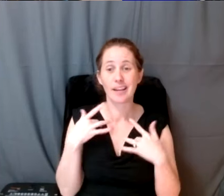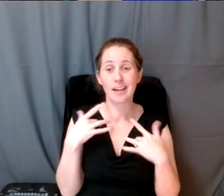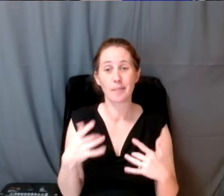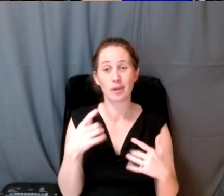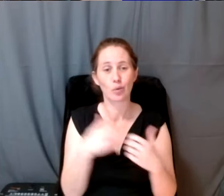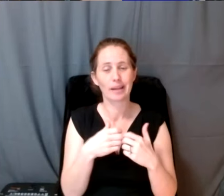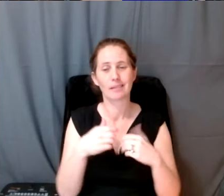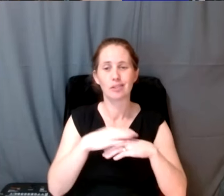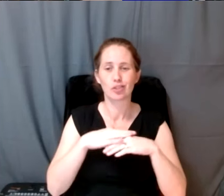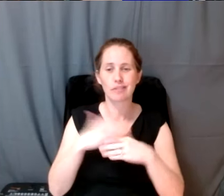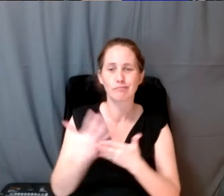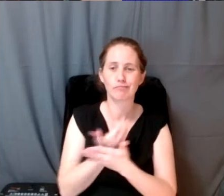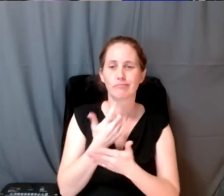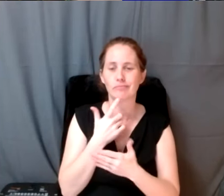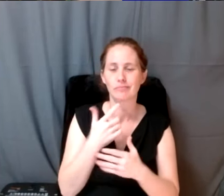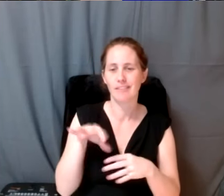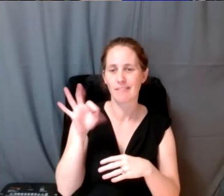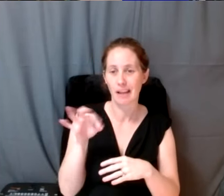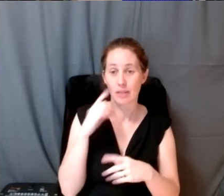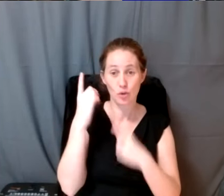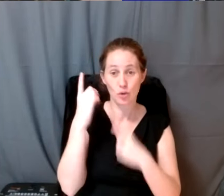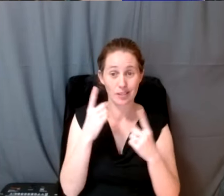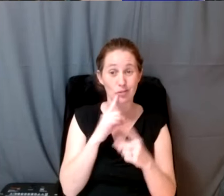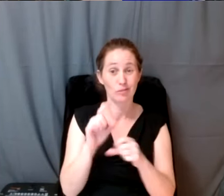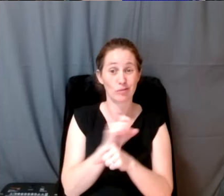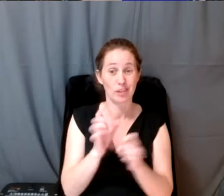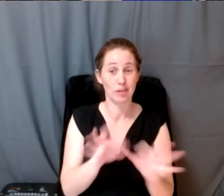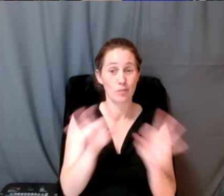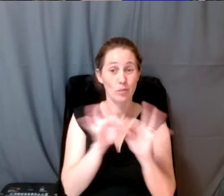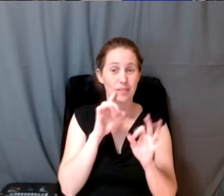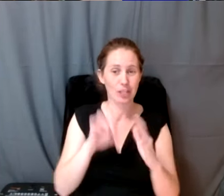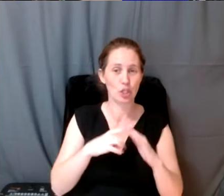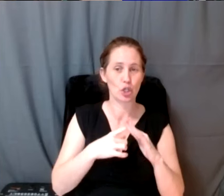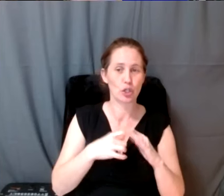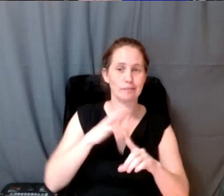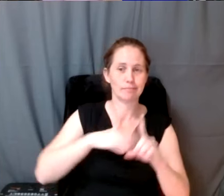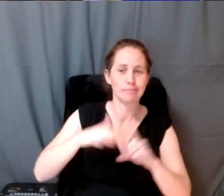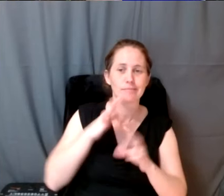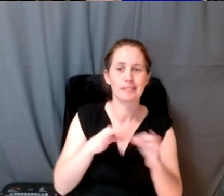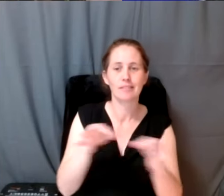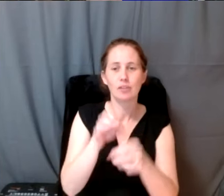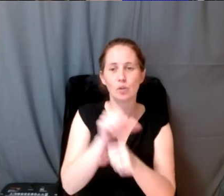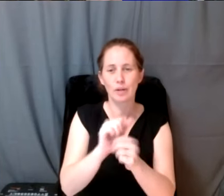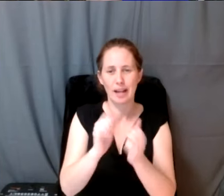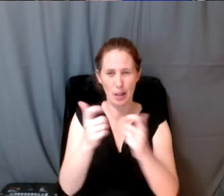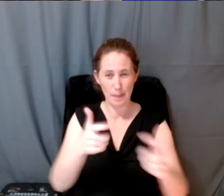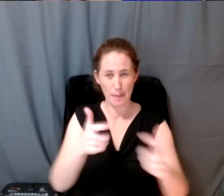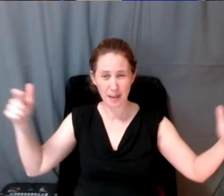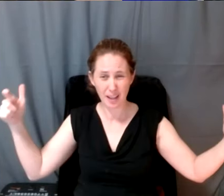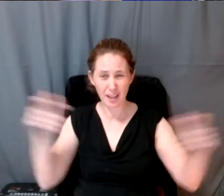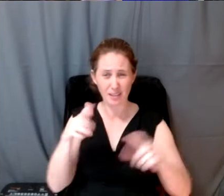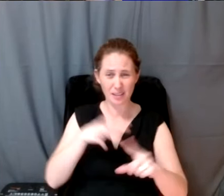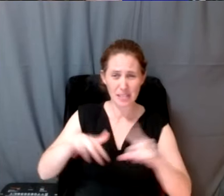kind of surface collected fines. They're considered really important for these early stages of field work to get a sense for how big a site is,